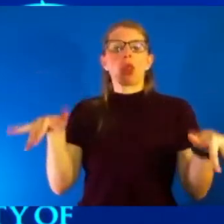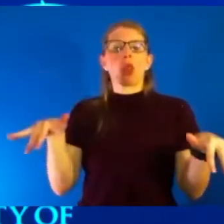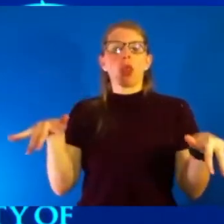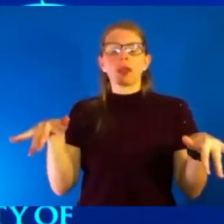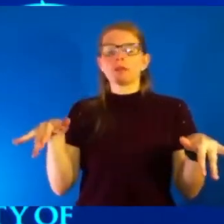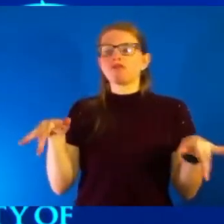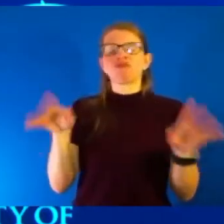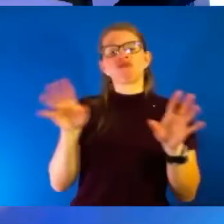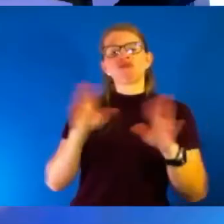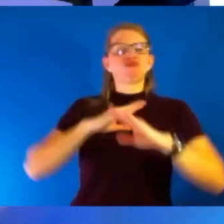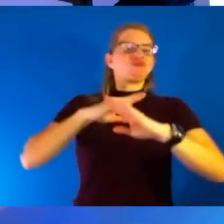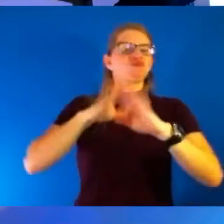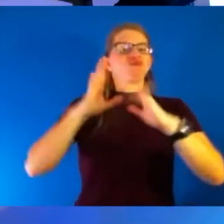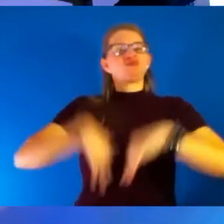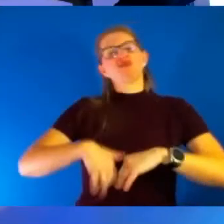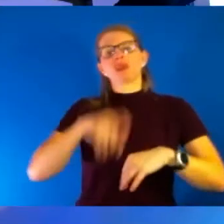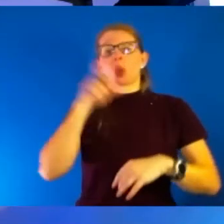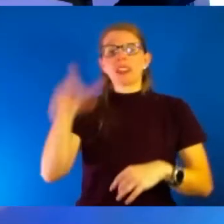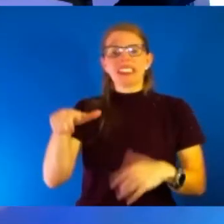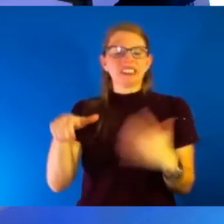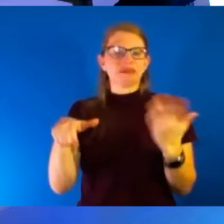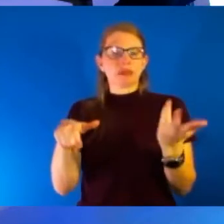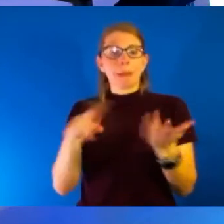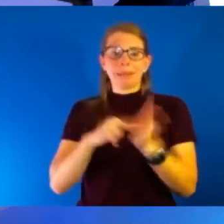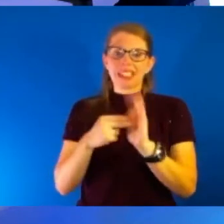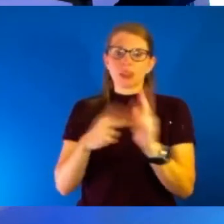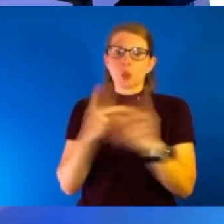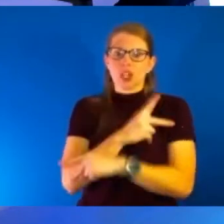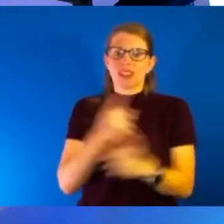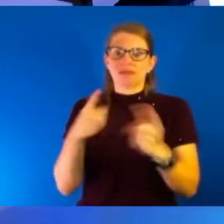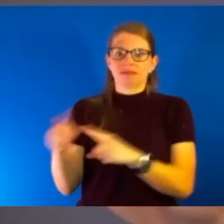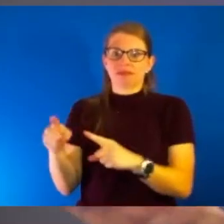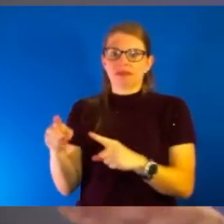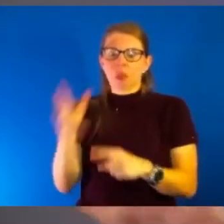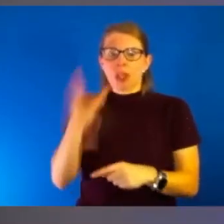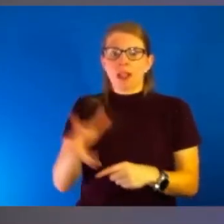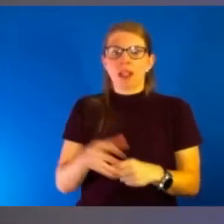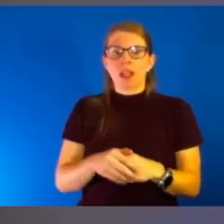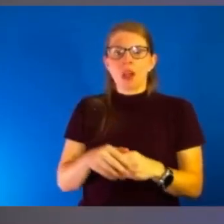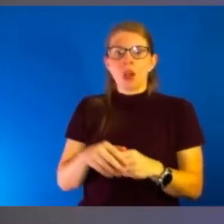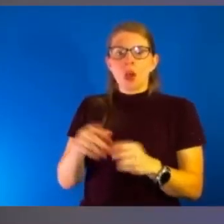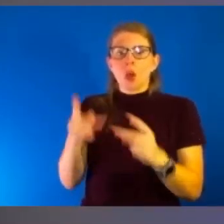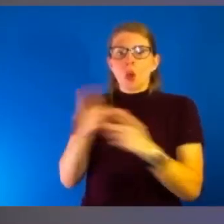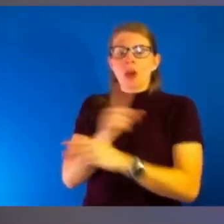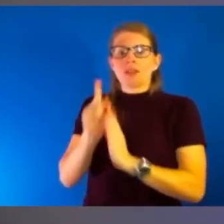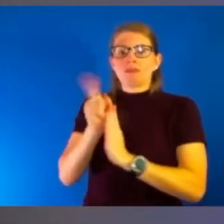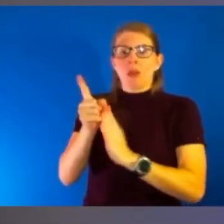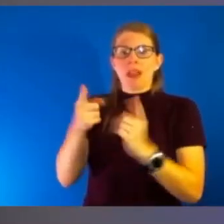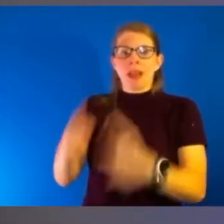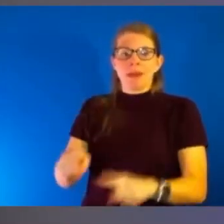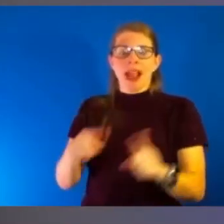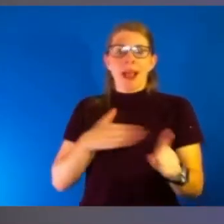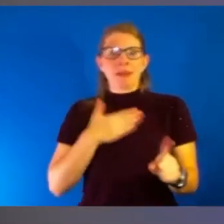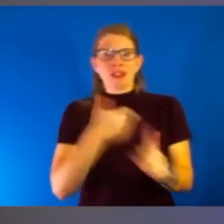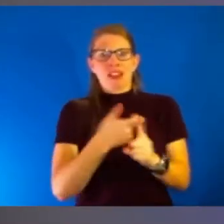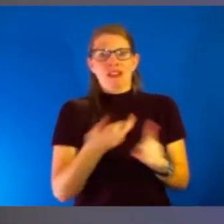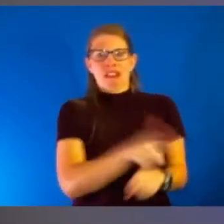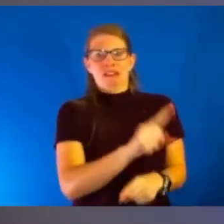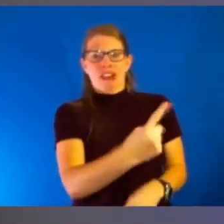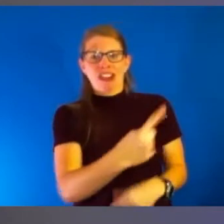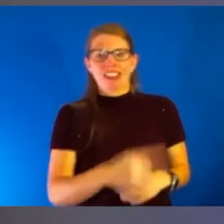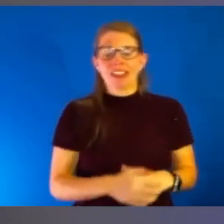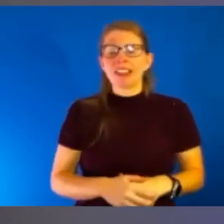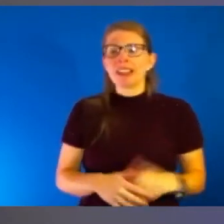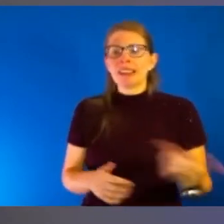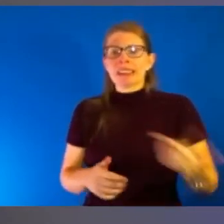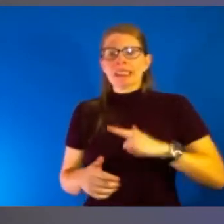Schwarzenegger. What's your worst moment? I was actually so I feel like I'm really glad you went first. I actually was thinking about